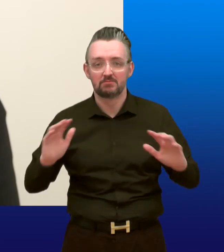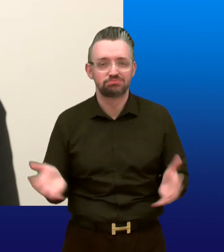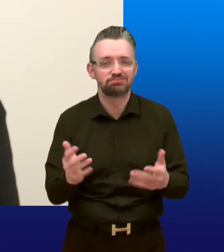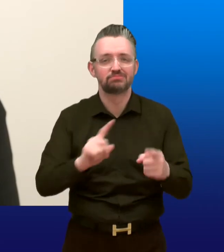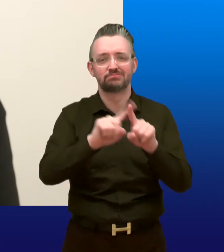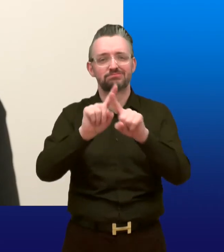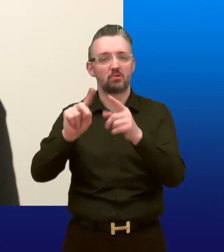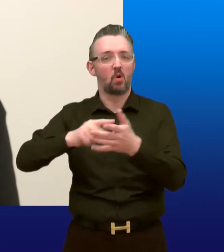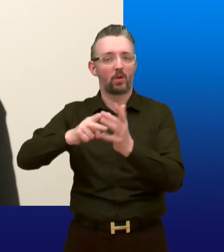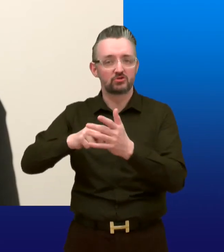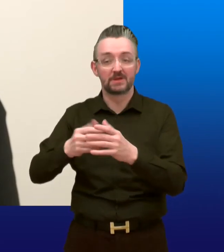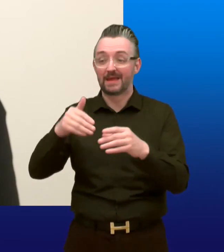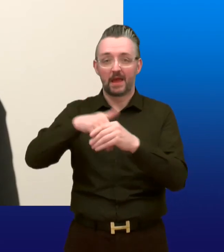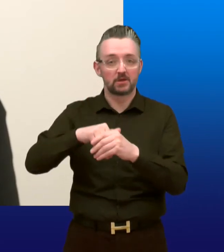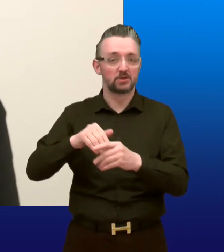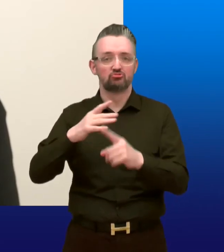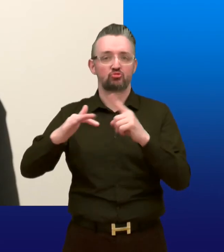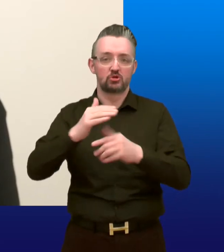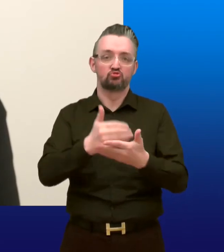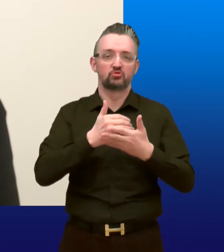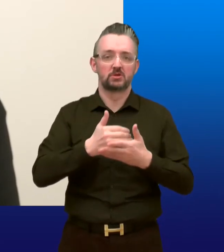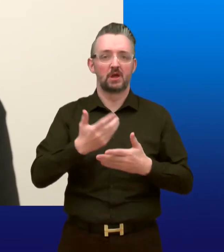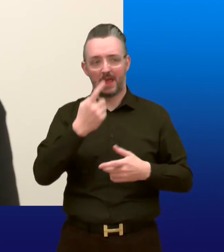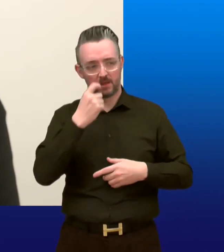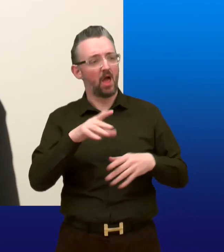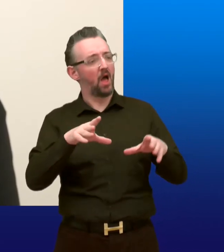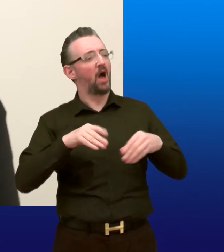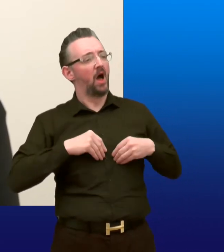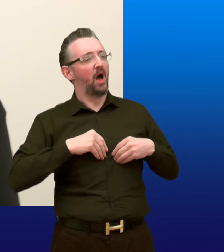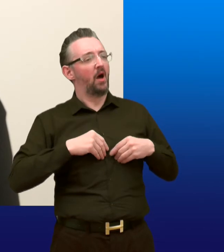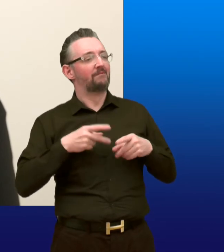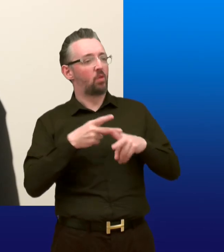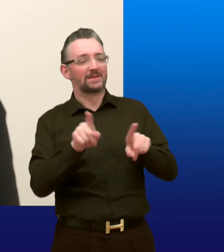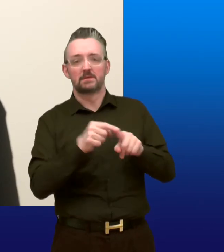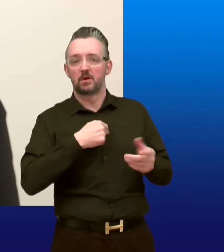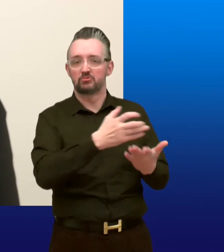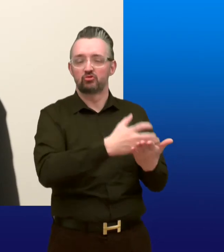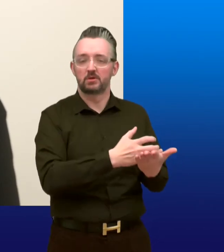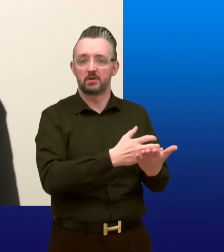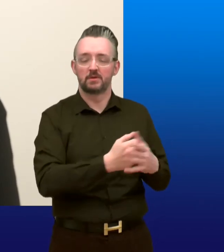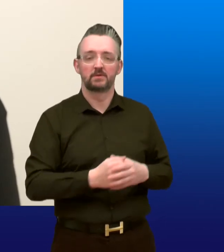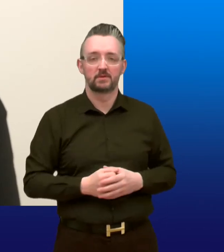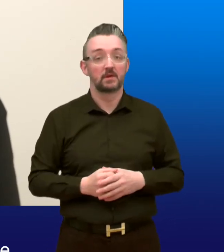Encourage other organisations working in social security to adopt the approach described in our charter.